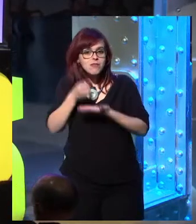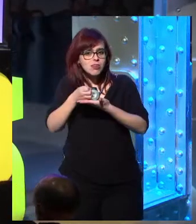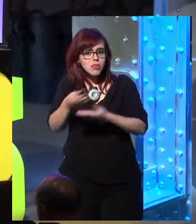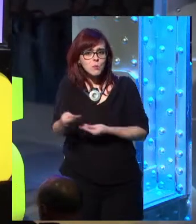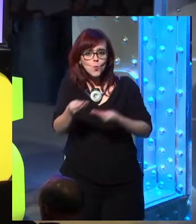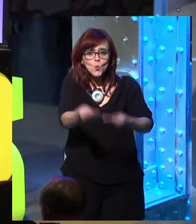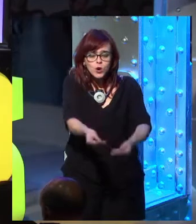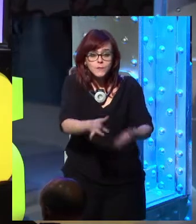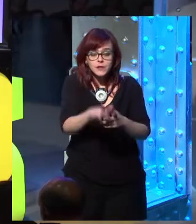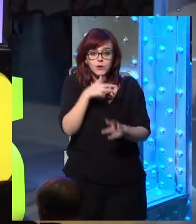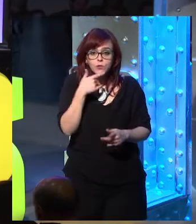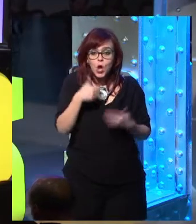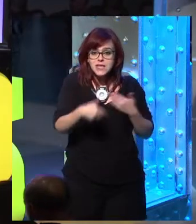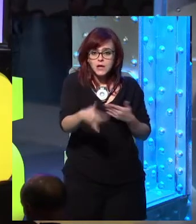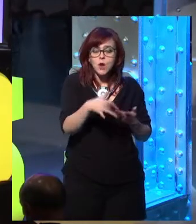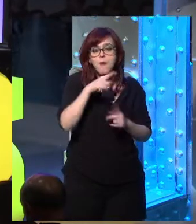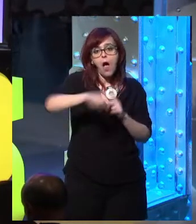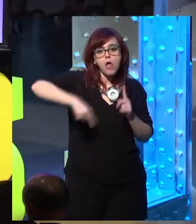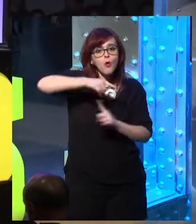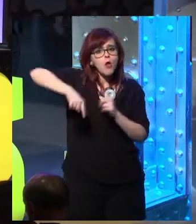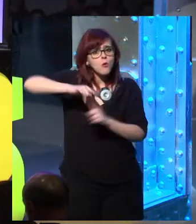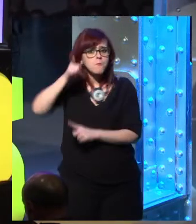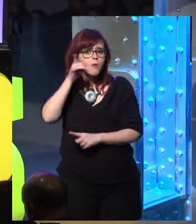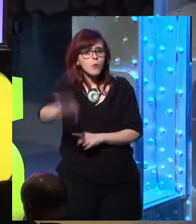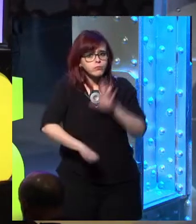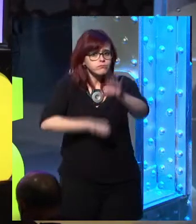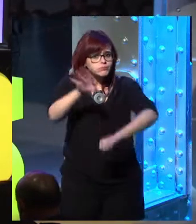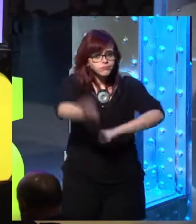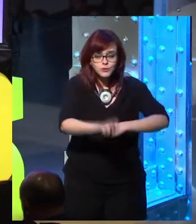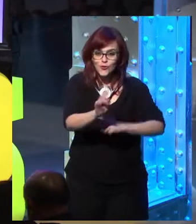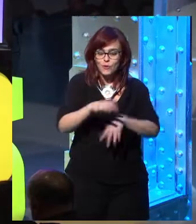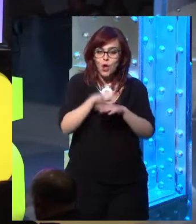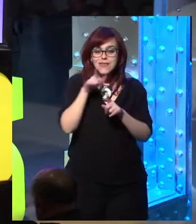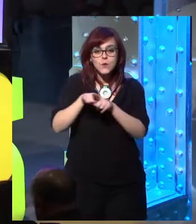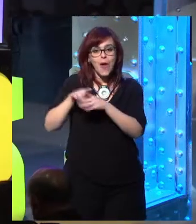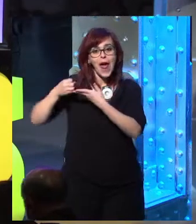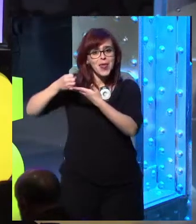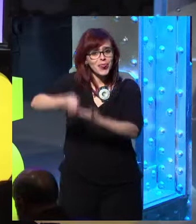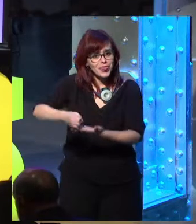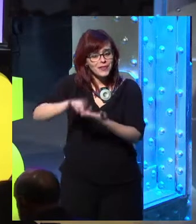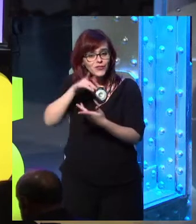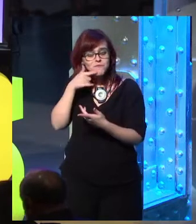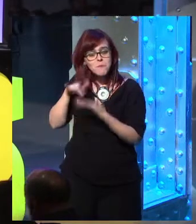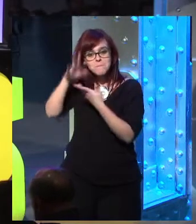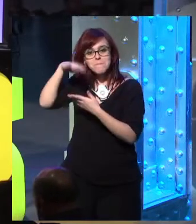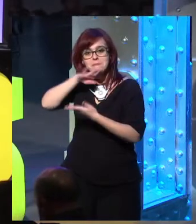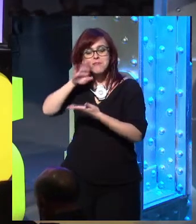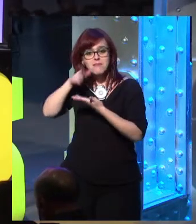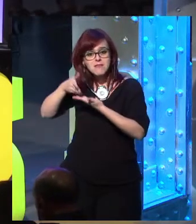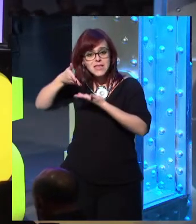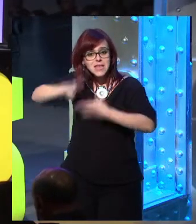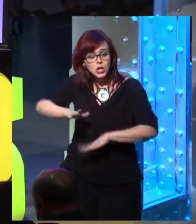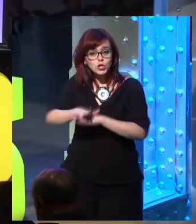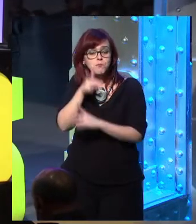We would have furniture and houses and clothing and homes that we would pass from generation to generation. And now we have something that we have to buy every